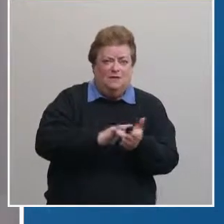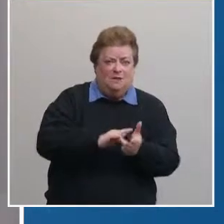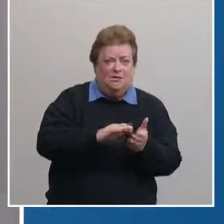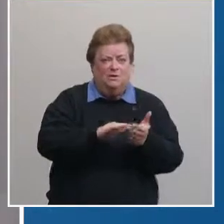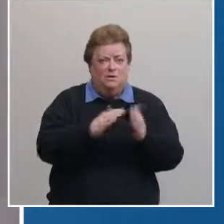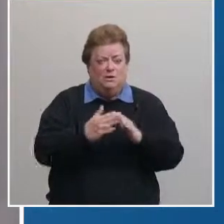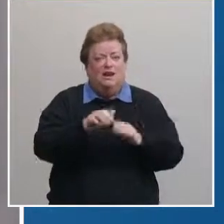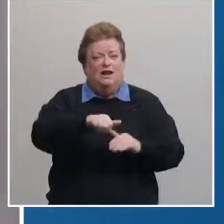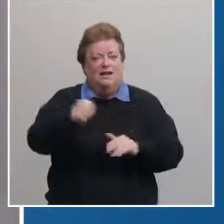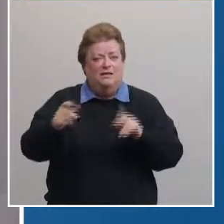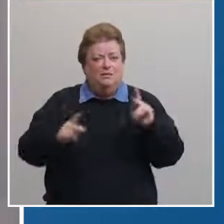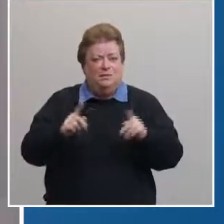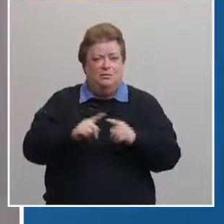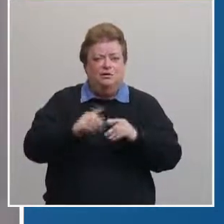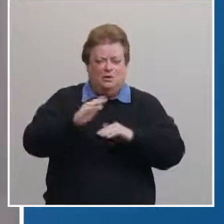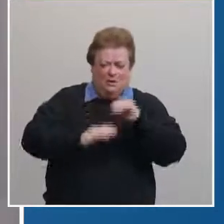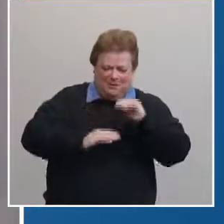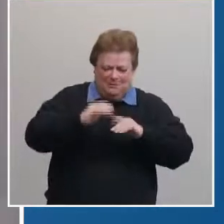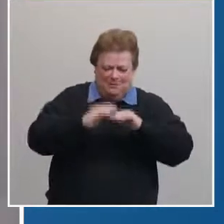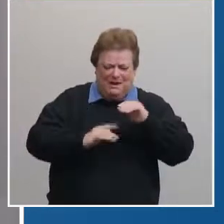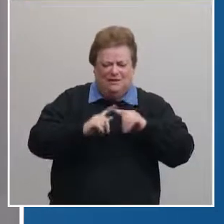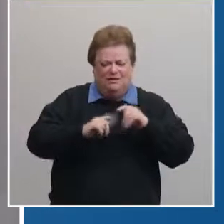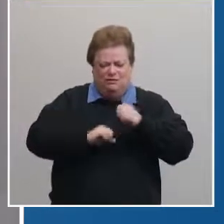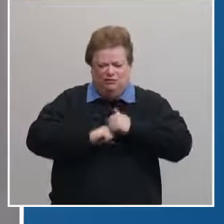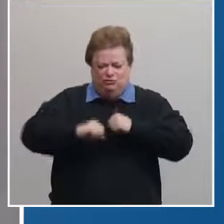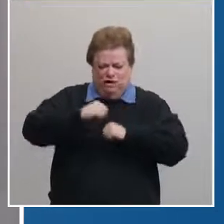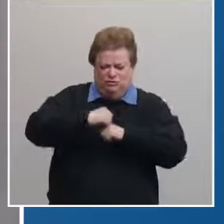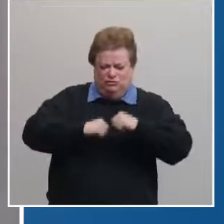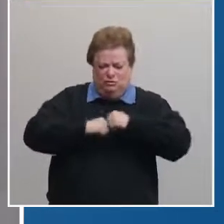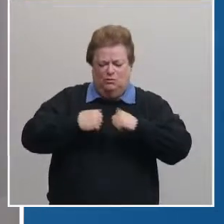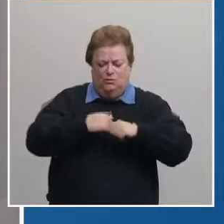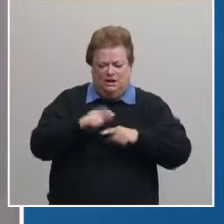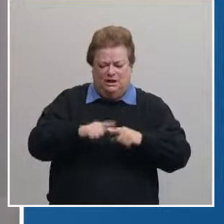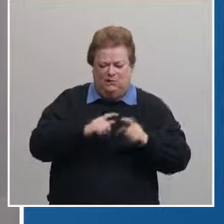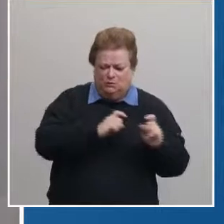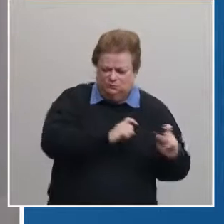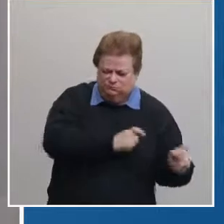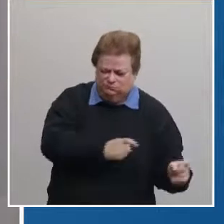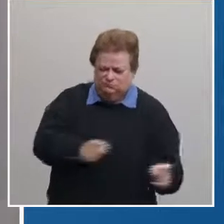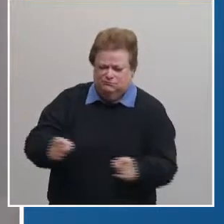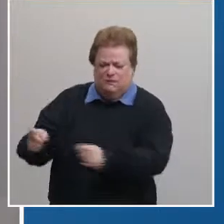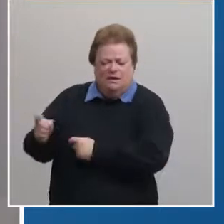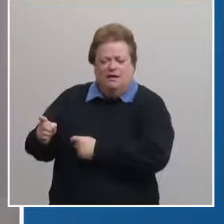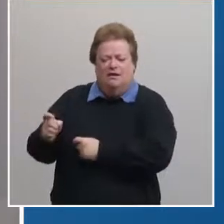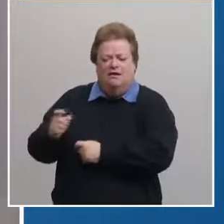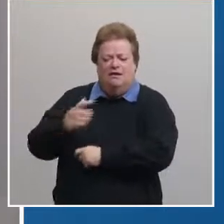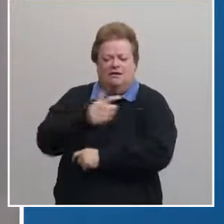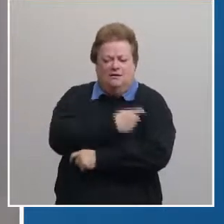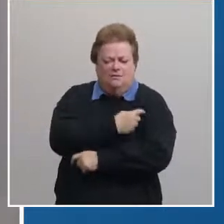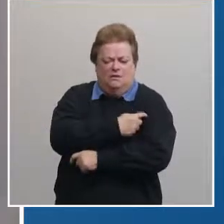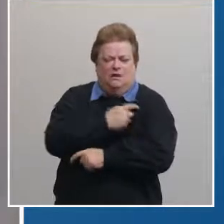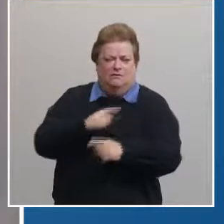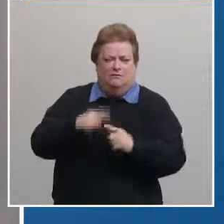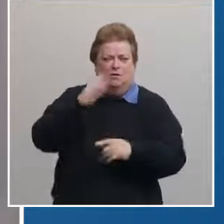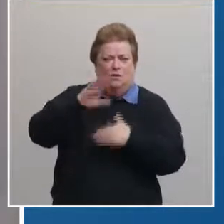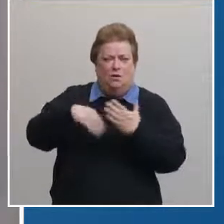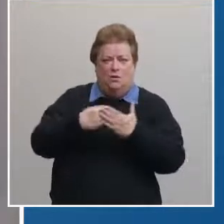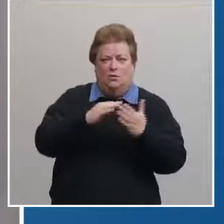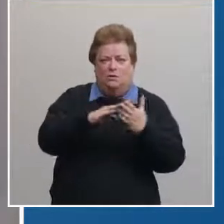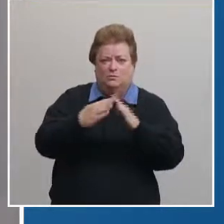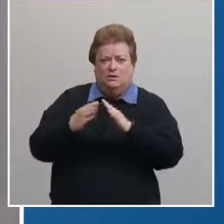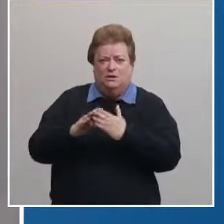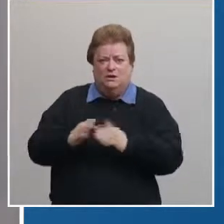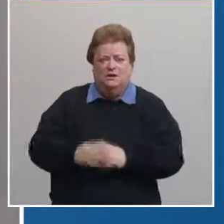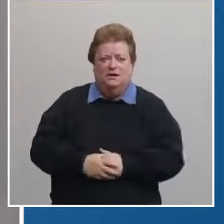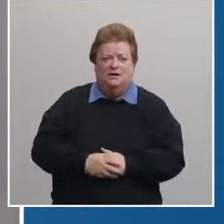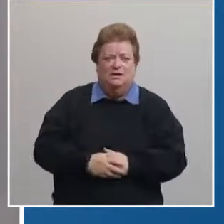other local partners to build the infrastructure we need to administer doses on a community-wide scale a critical piece